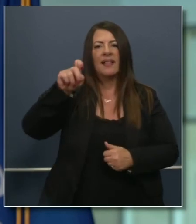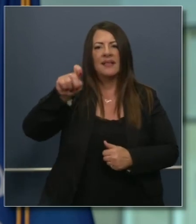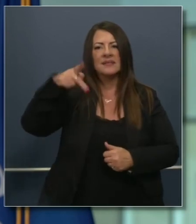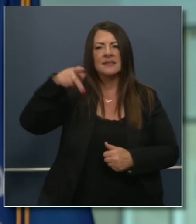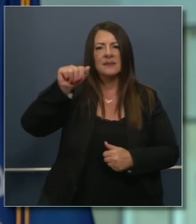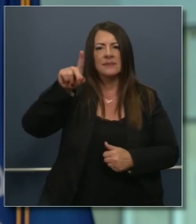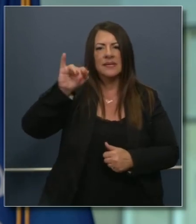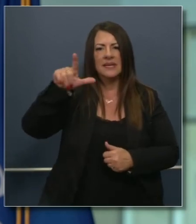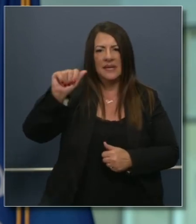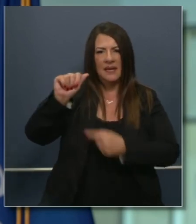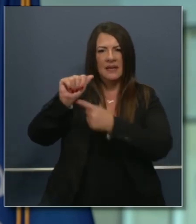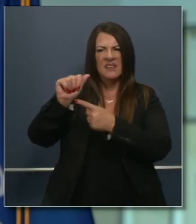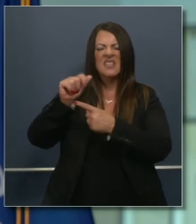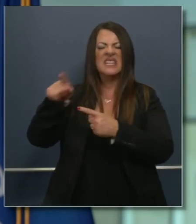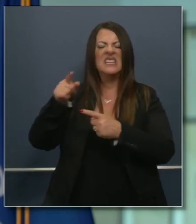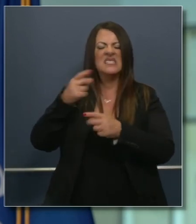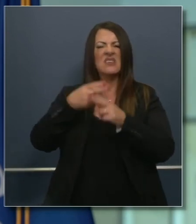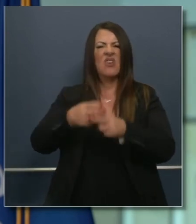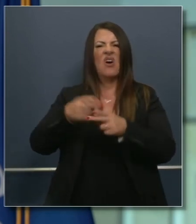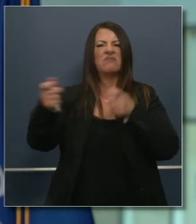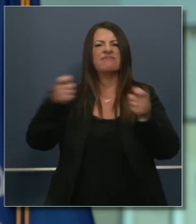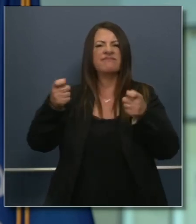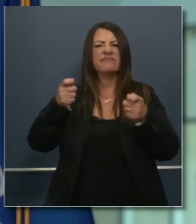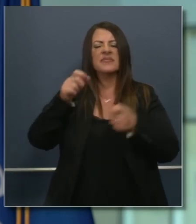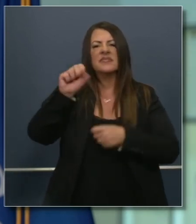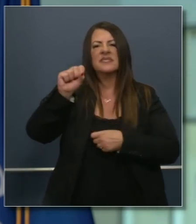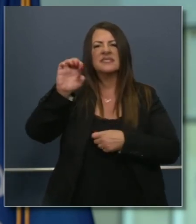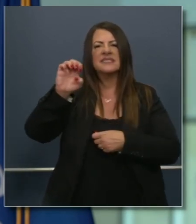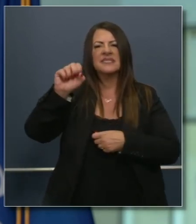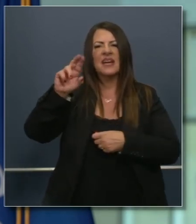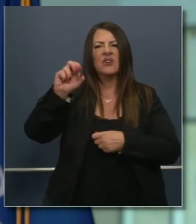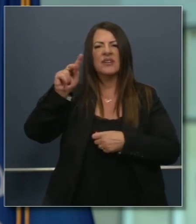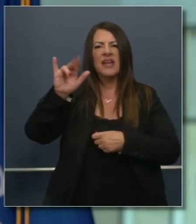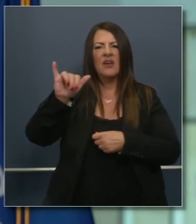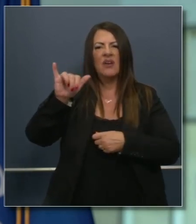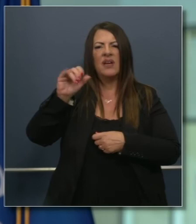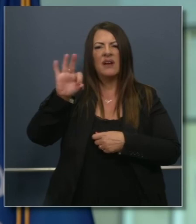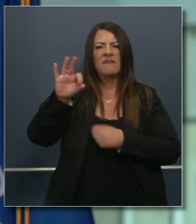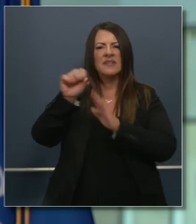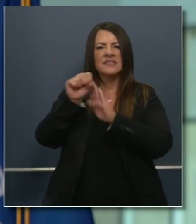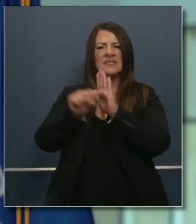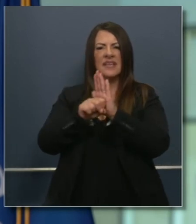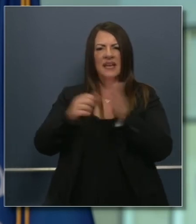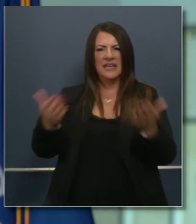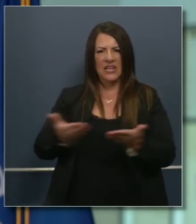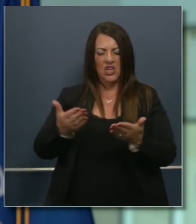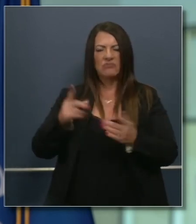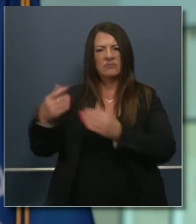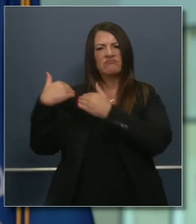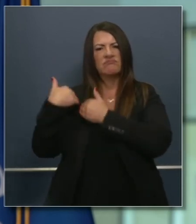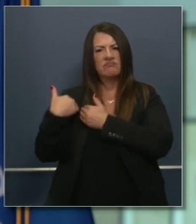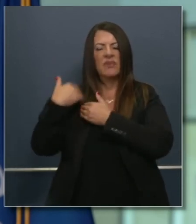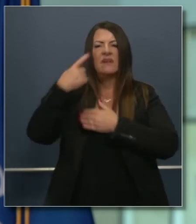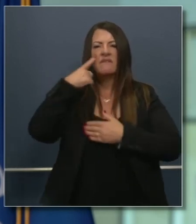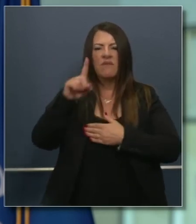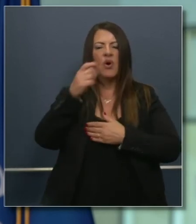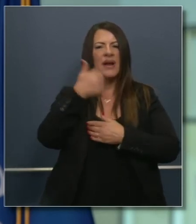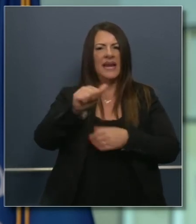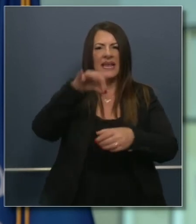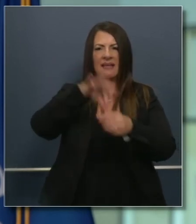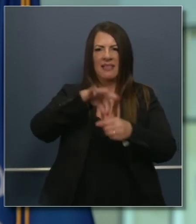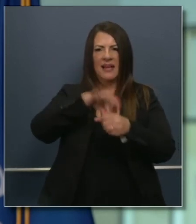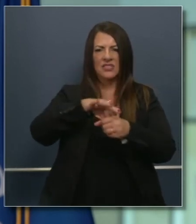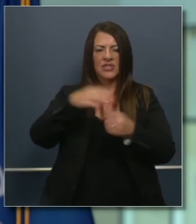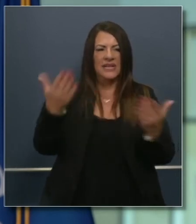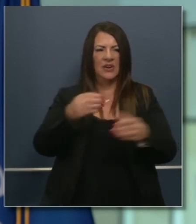on mail-in ballots. Mail-in ballots are well-known and well-utilized here in the state of California, increasing numbers every election of